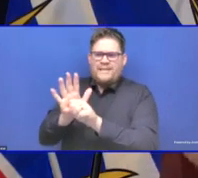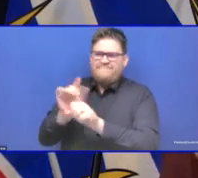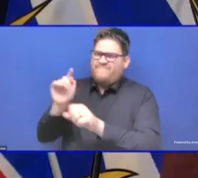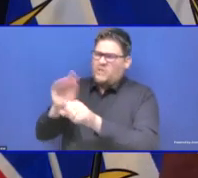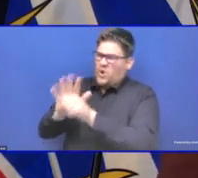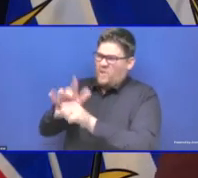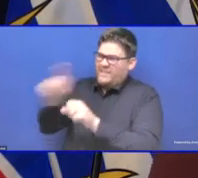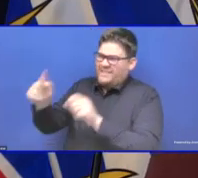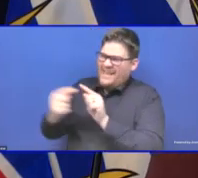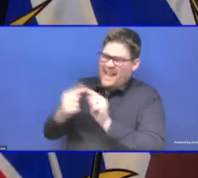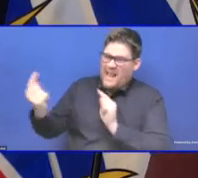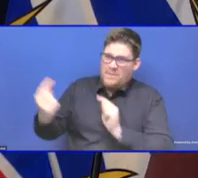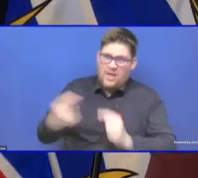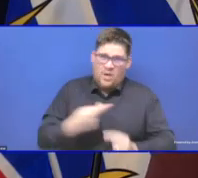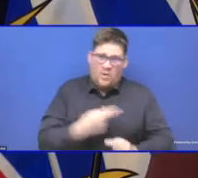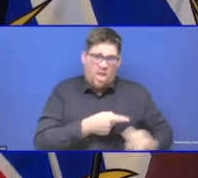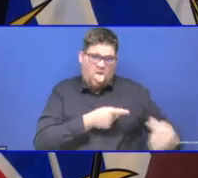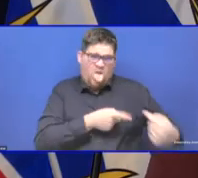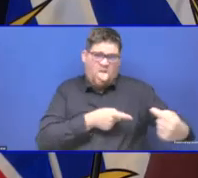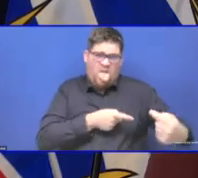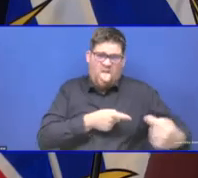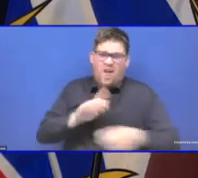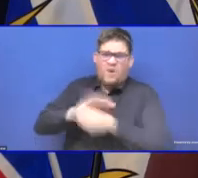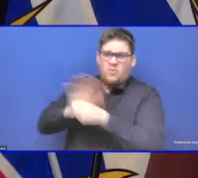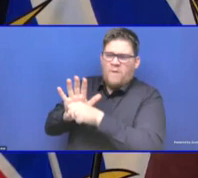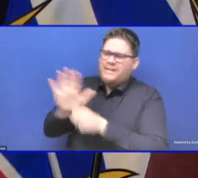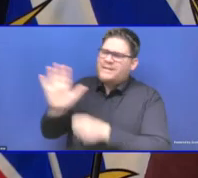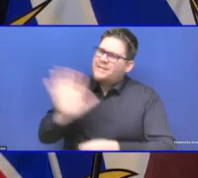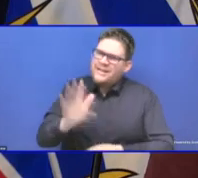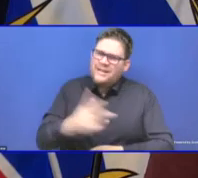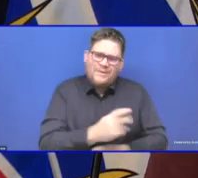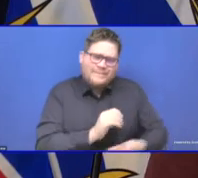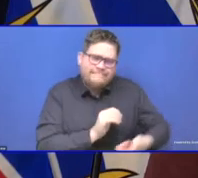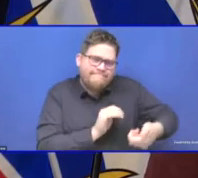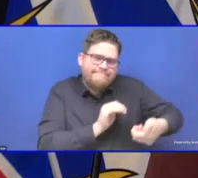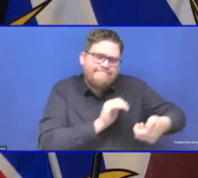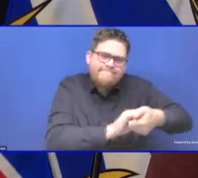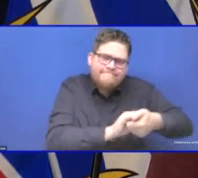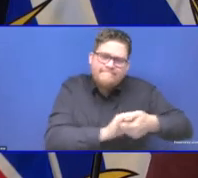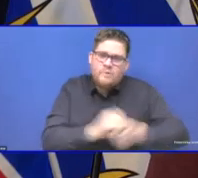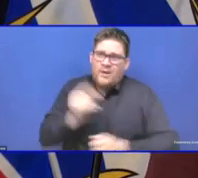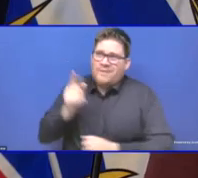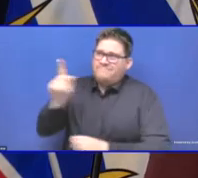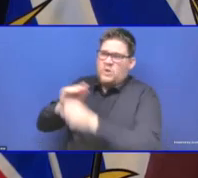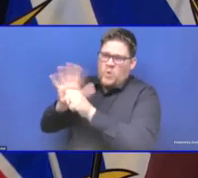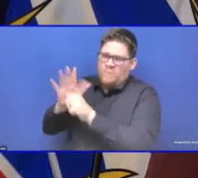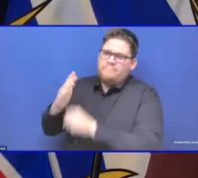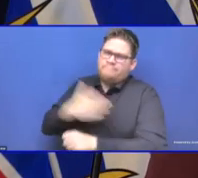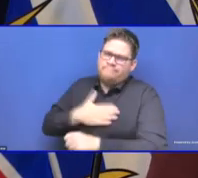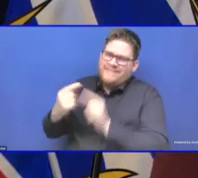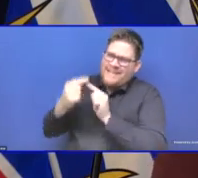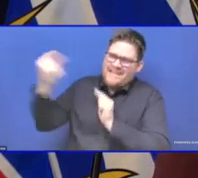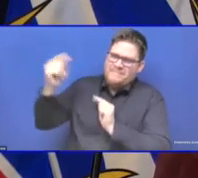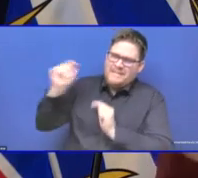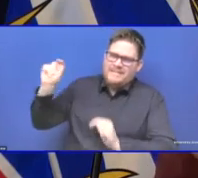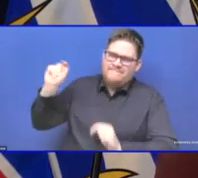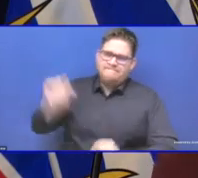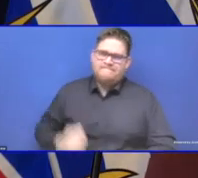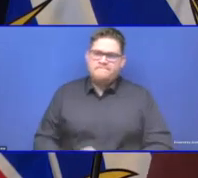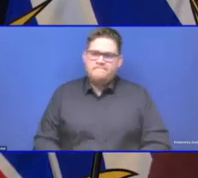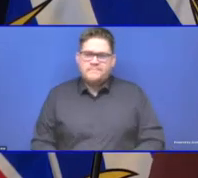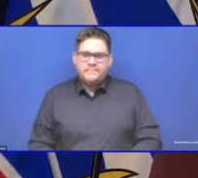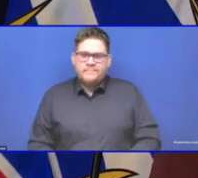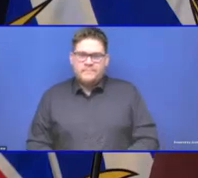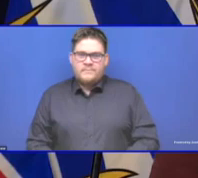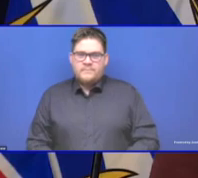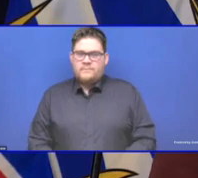you know, but all of us really need to collectively do our part to help protect those we love and those we